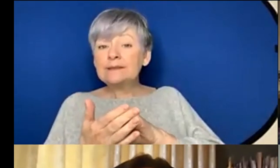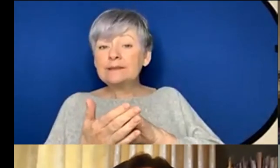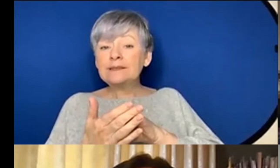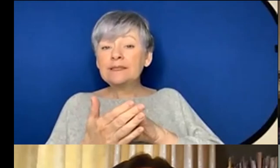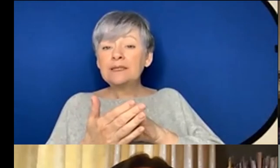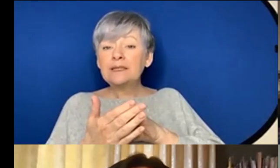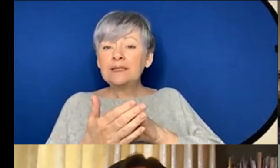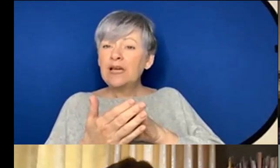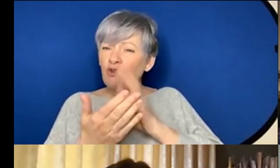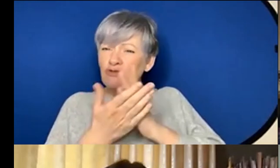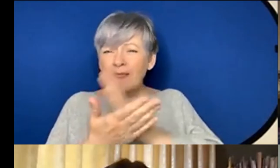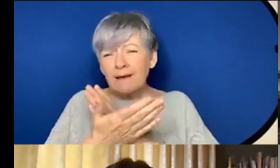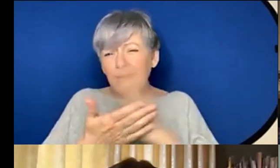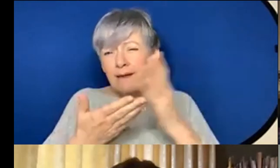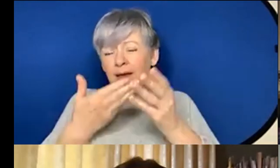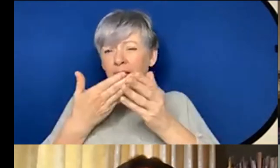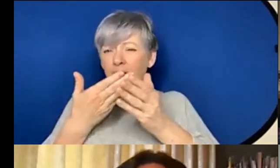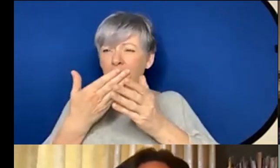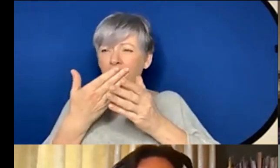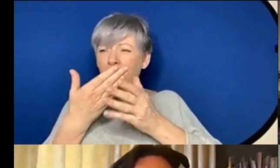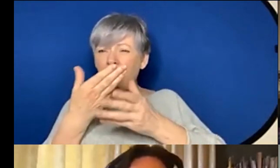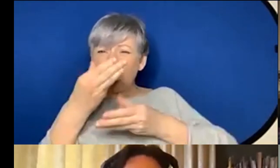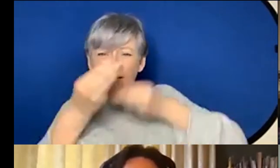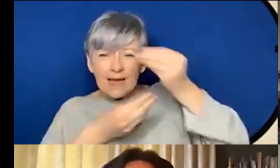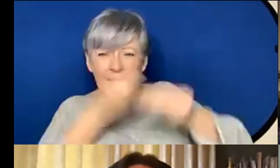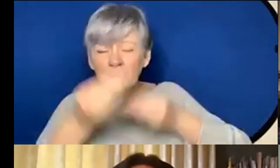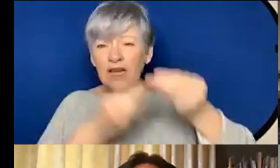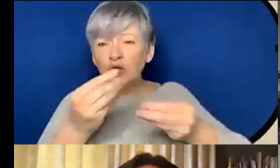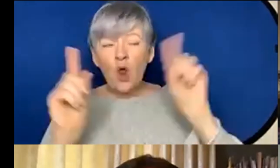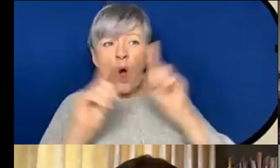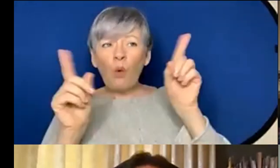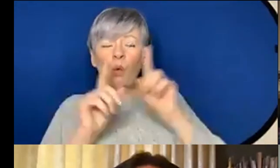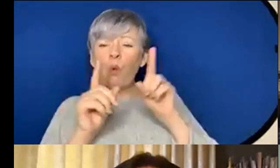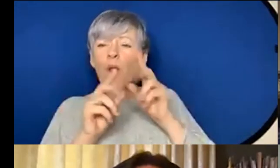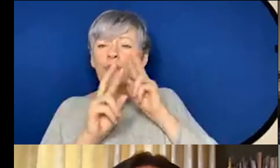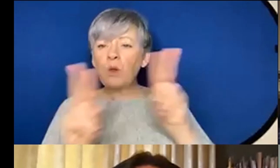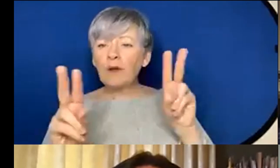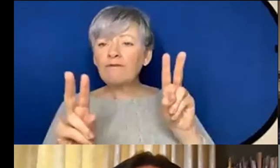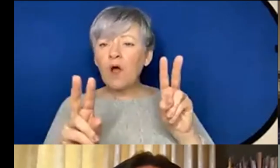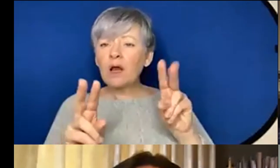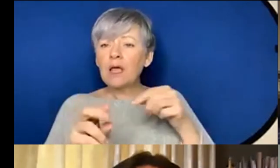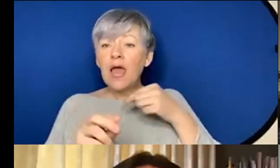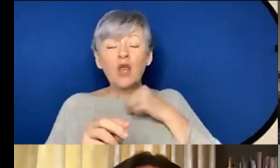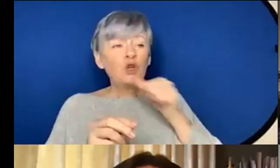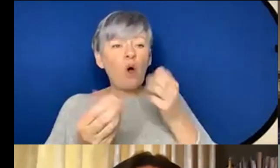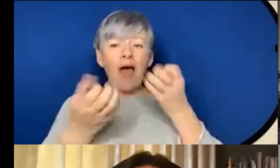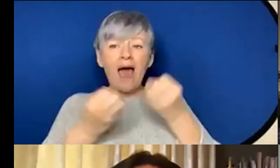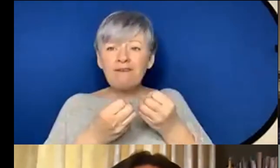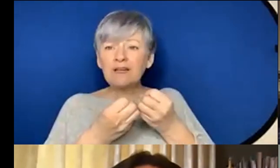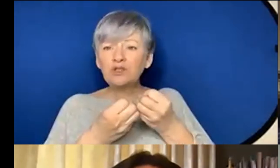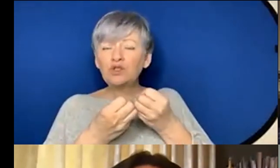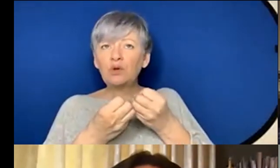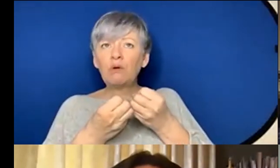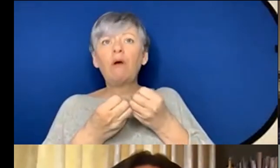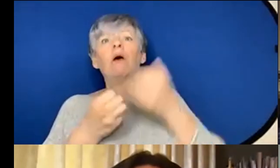like really clear and explicit descriptions of what initiatives are looking for is useful to me um and then I'm not having to send tons of follow-up emails